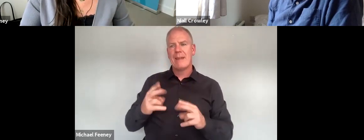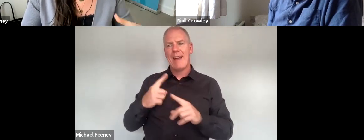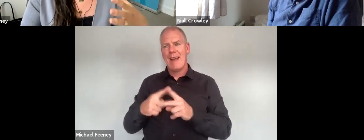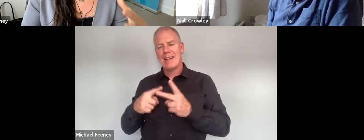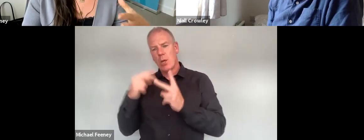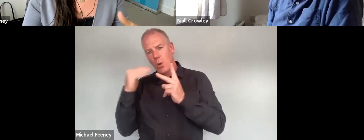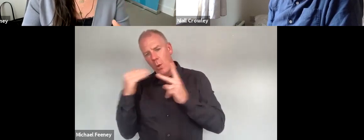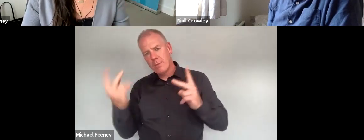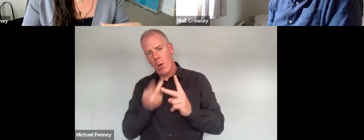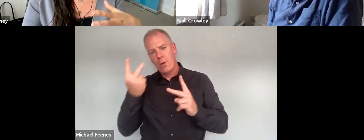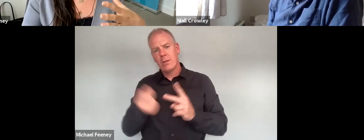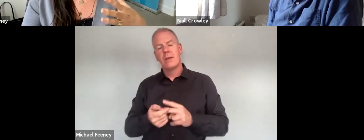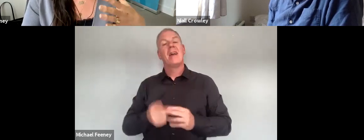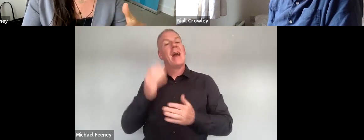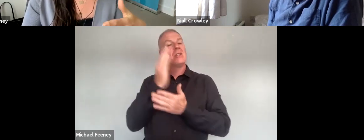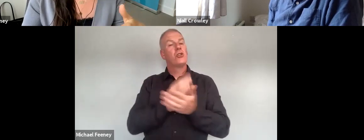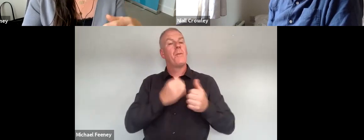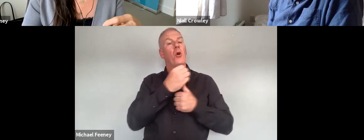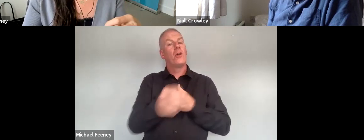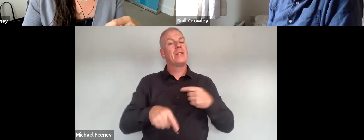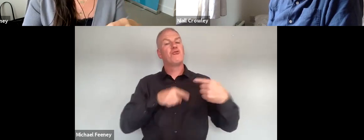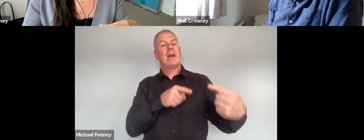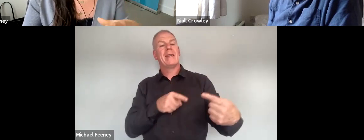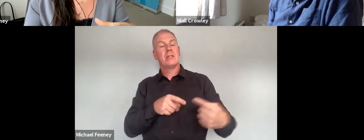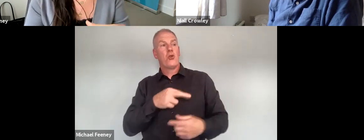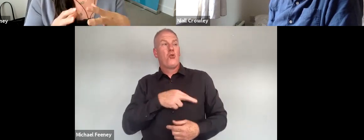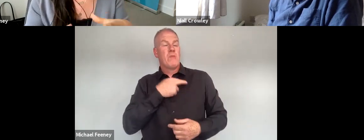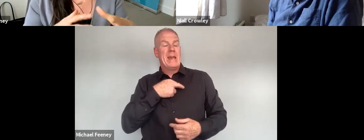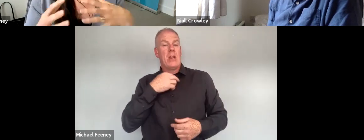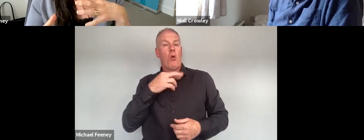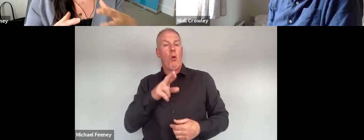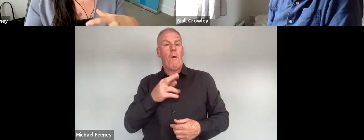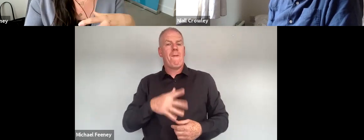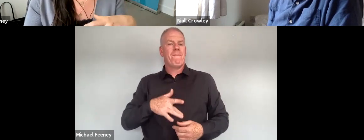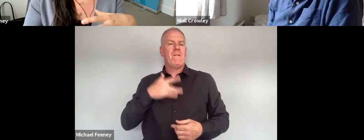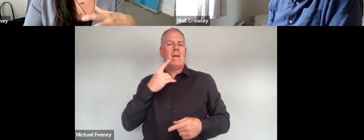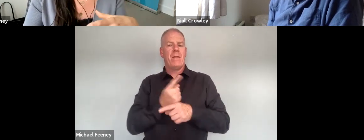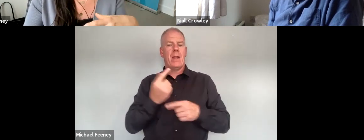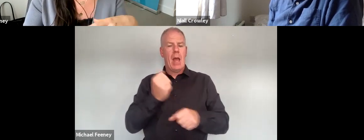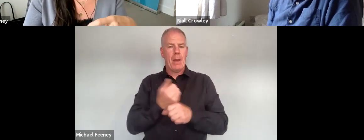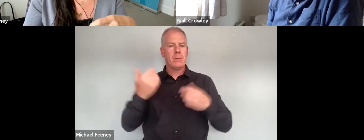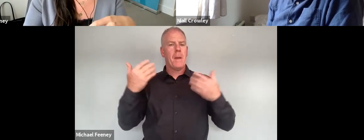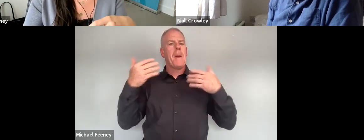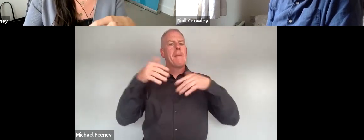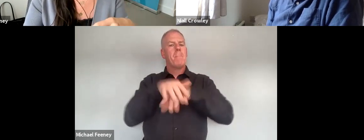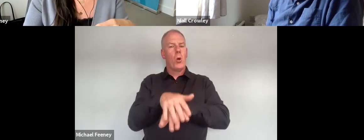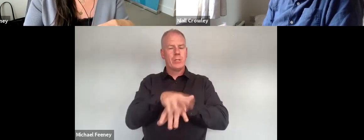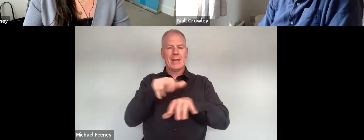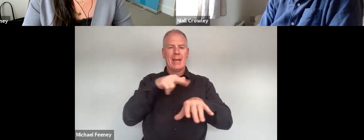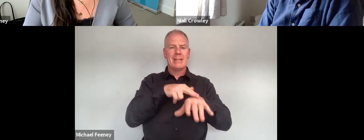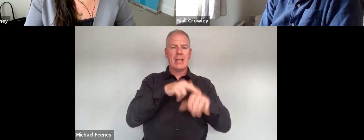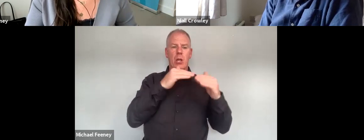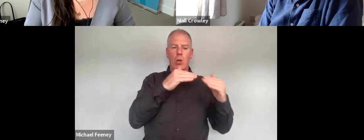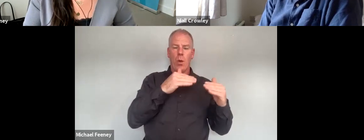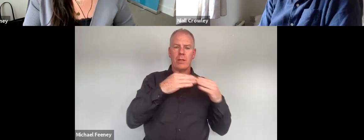and some of the other challenges real or perceived I'd like to address now of merging a national equality body and a